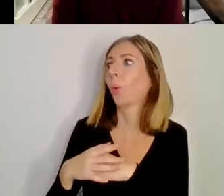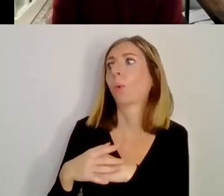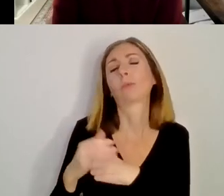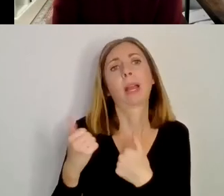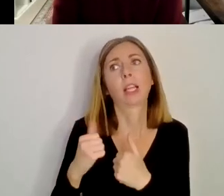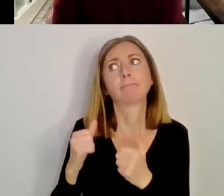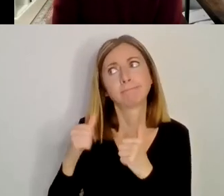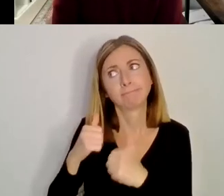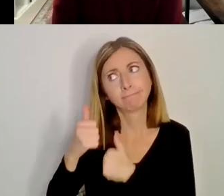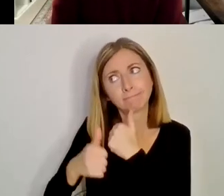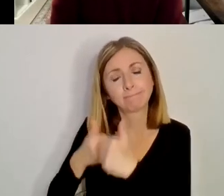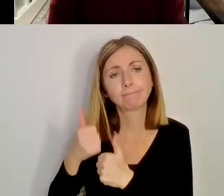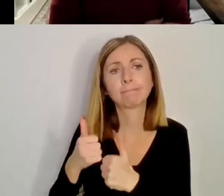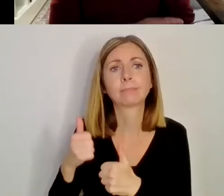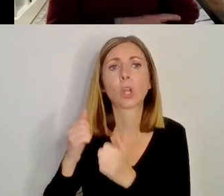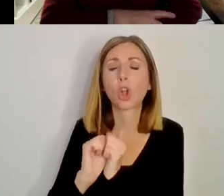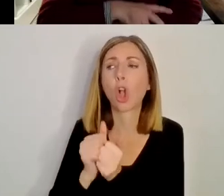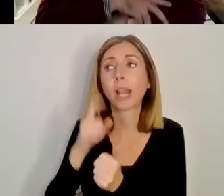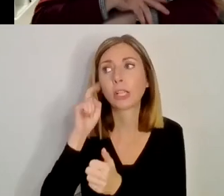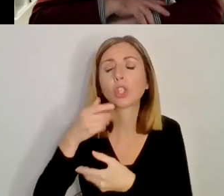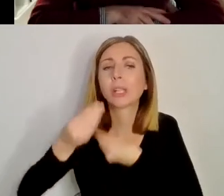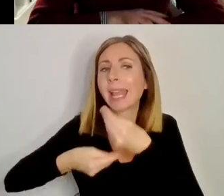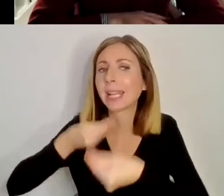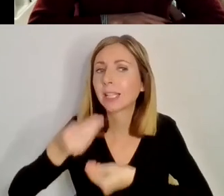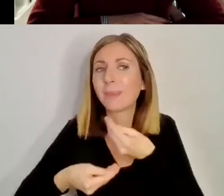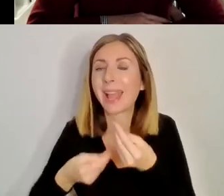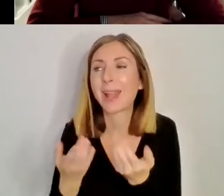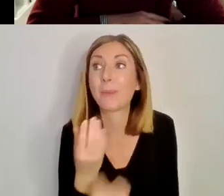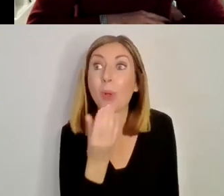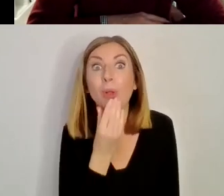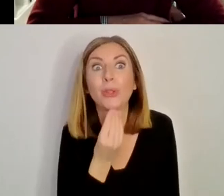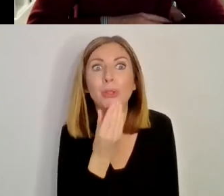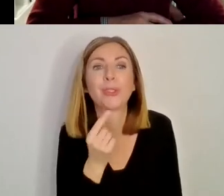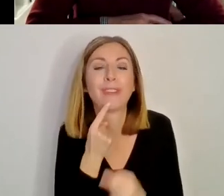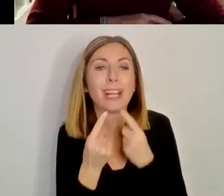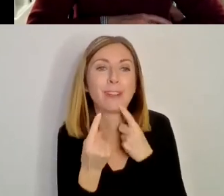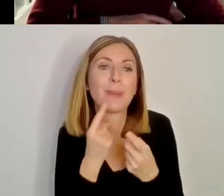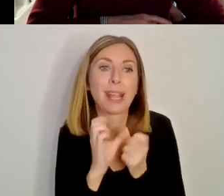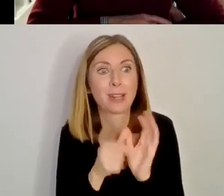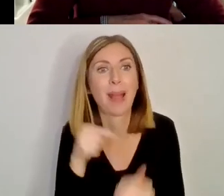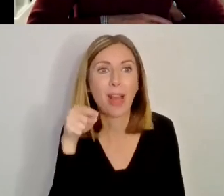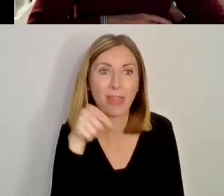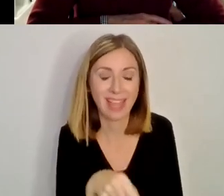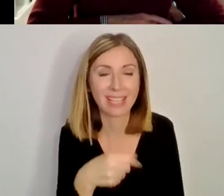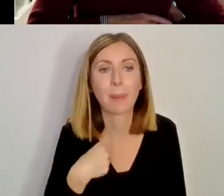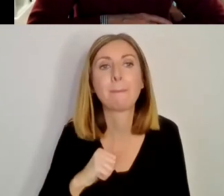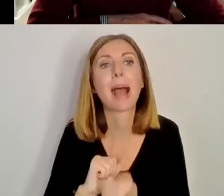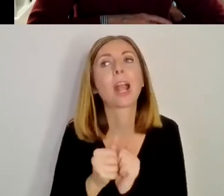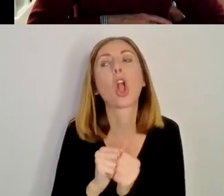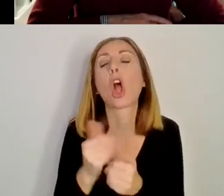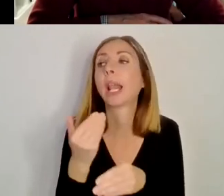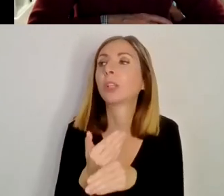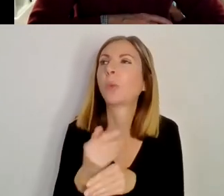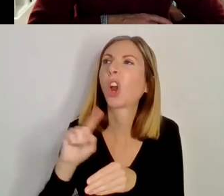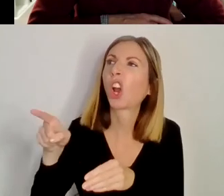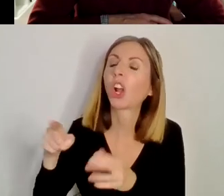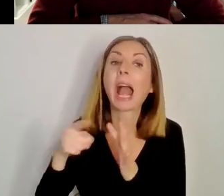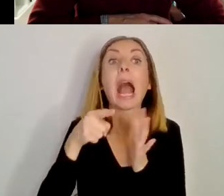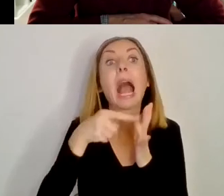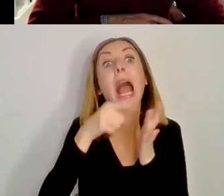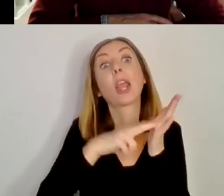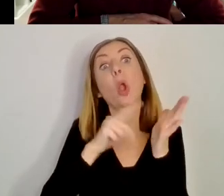could speak, um, um, more usefully to this brief, really. Um, I've got colleagues who are working on, uh, Iona